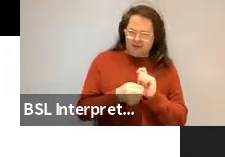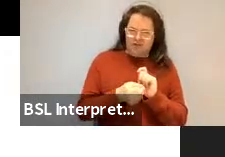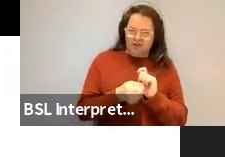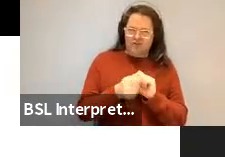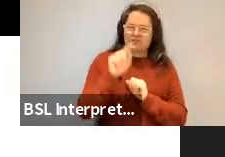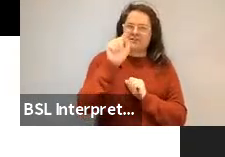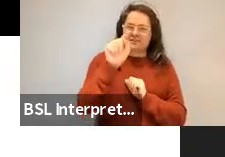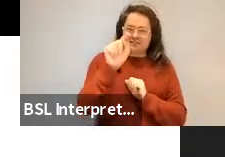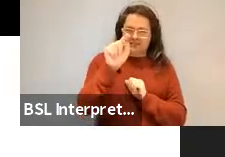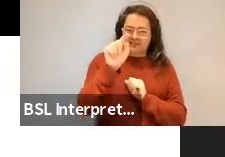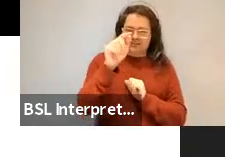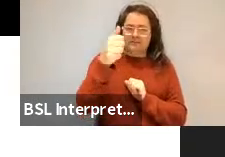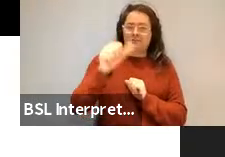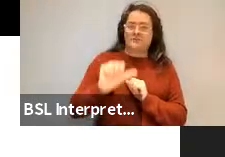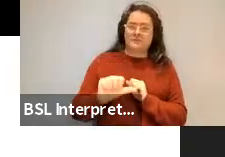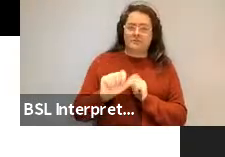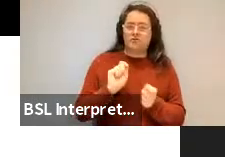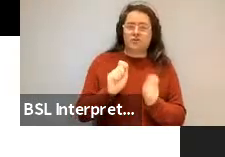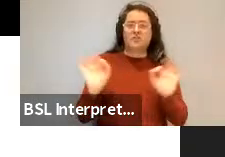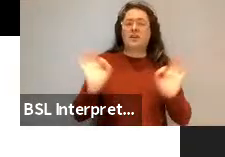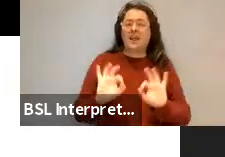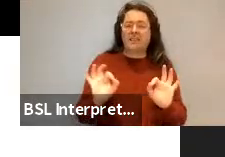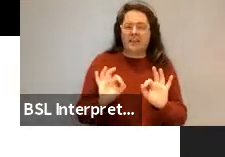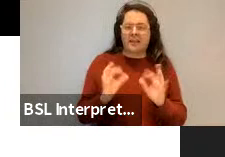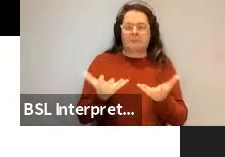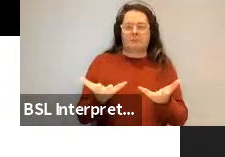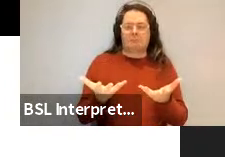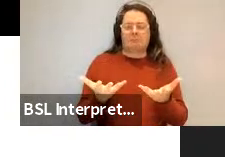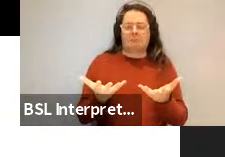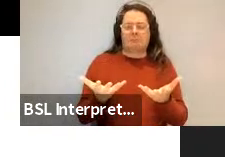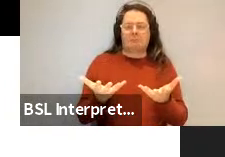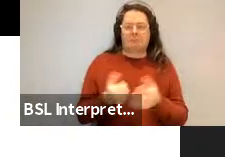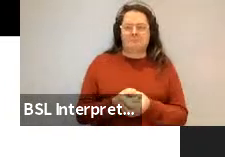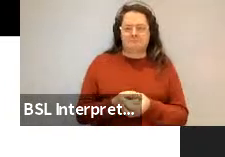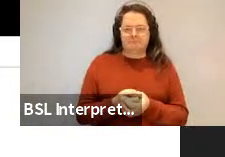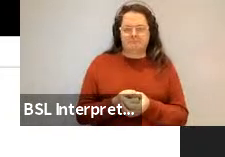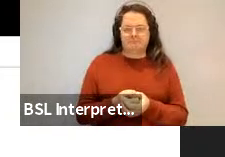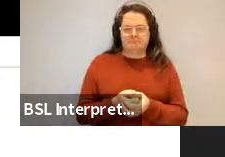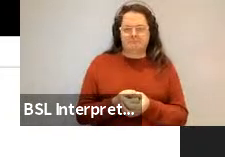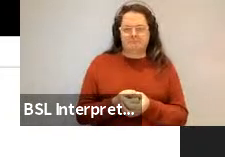And these cases didn't change. Okay. Hmm.